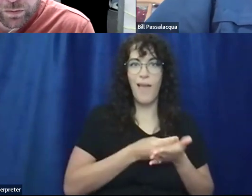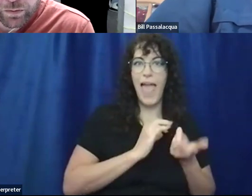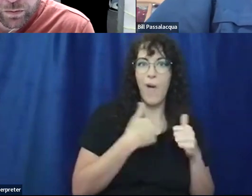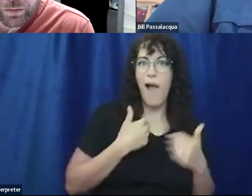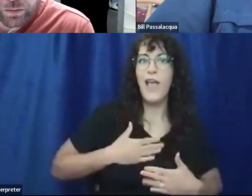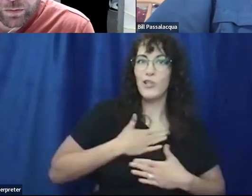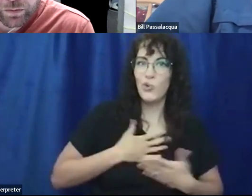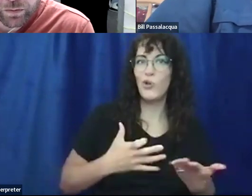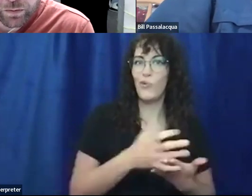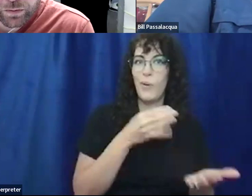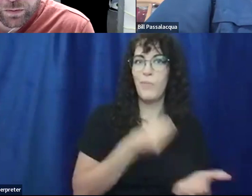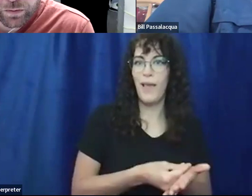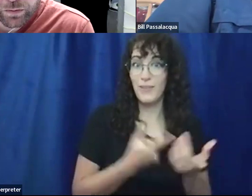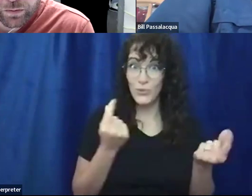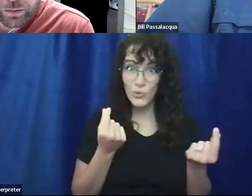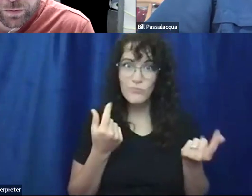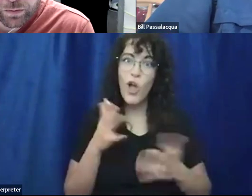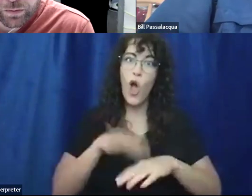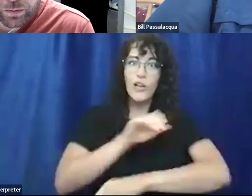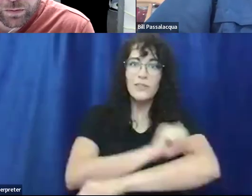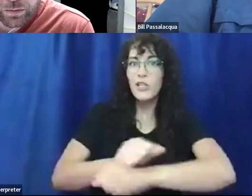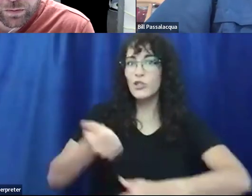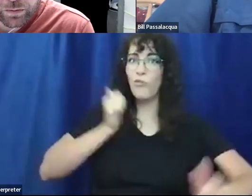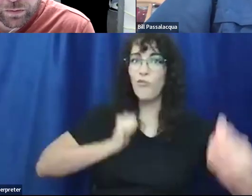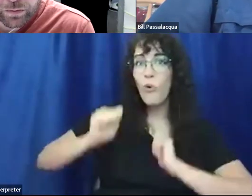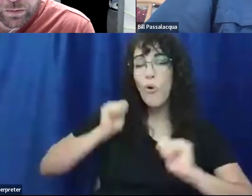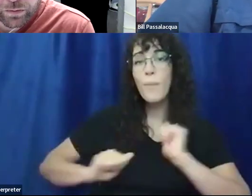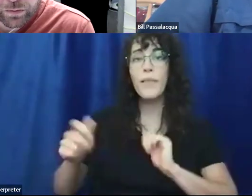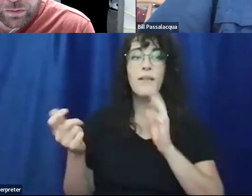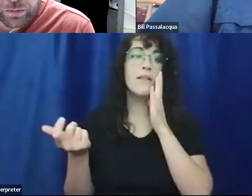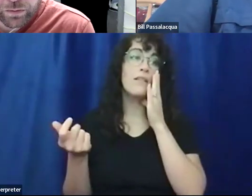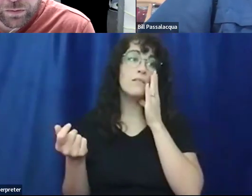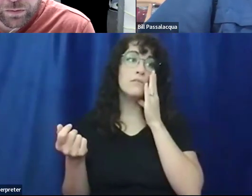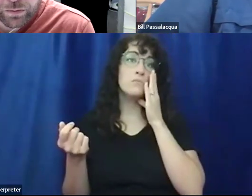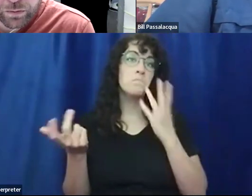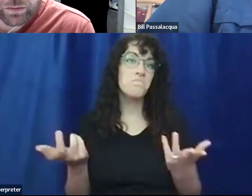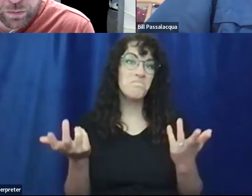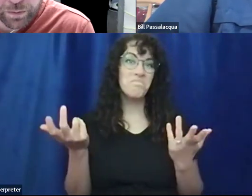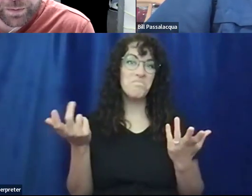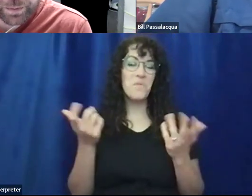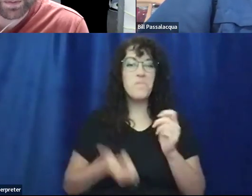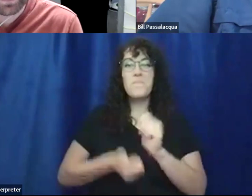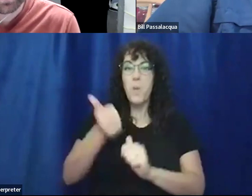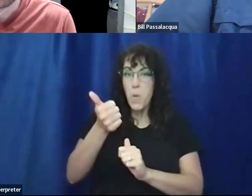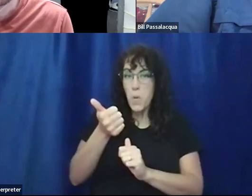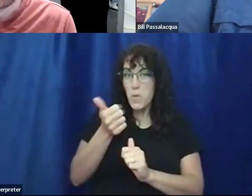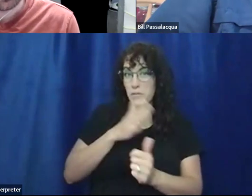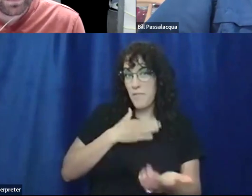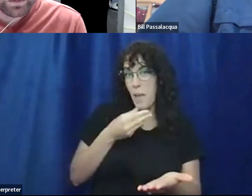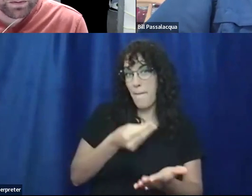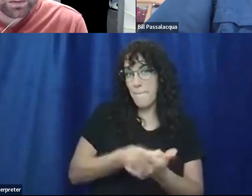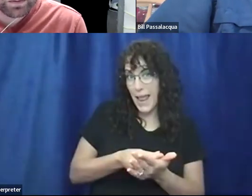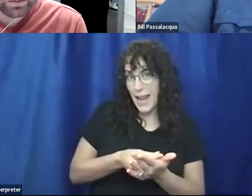making money, which is being on stage performing. Um, and so I make most of my, most of my money